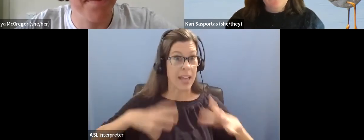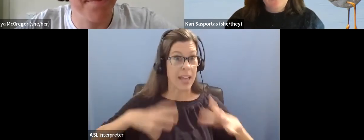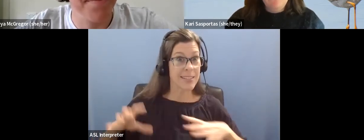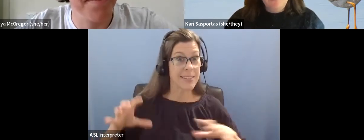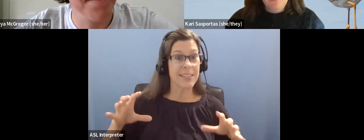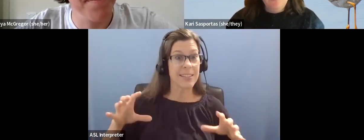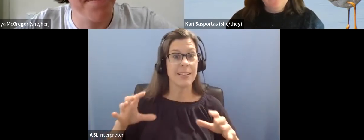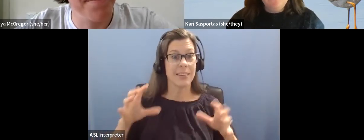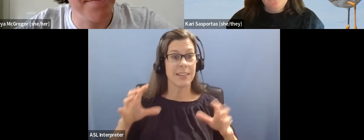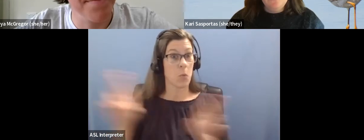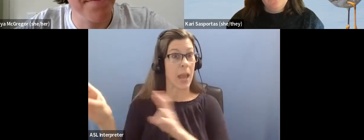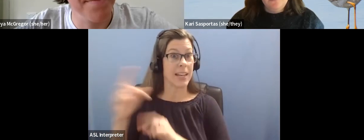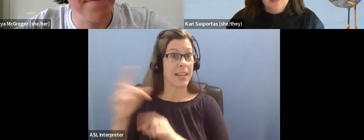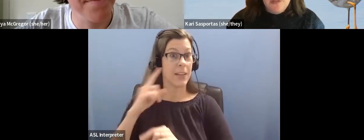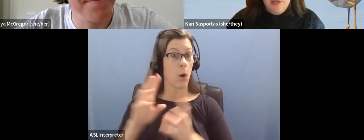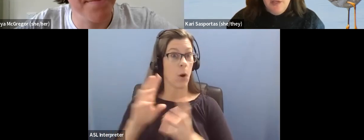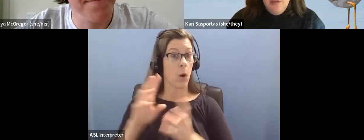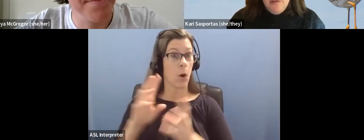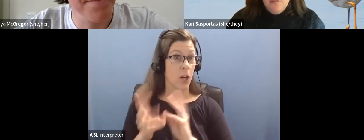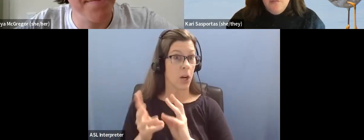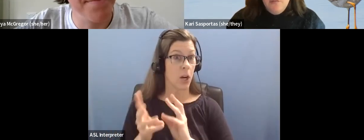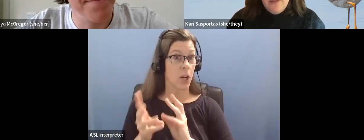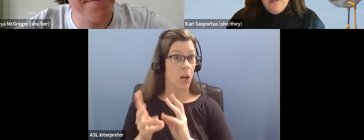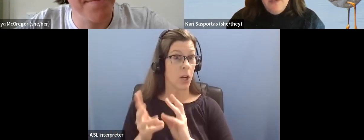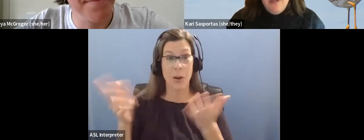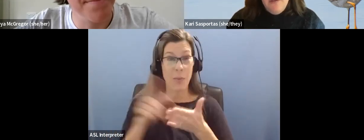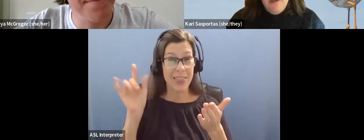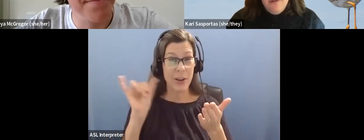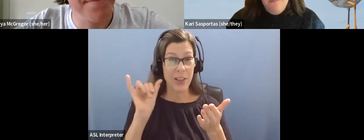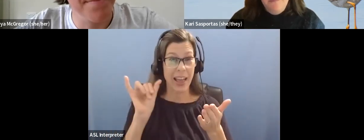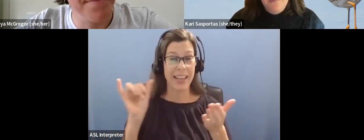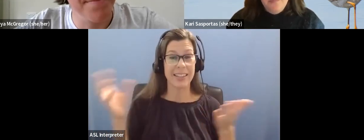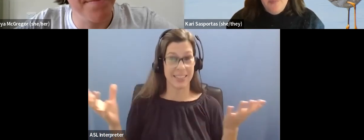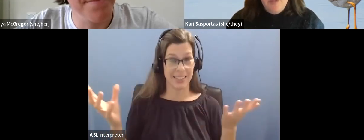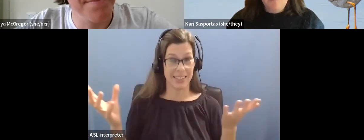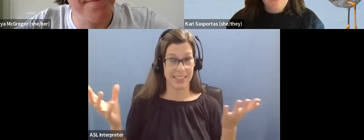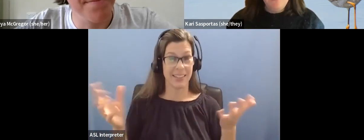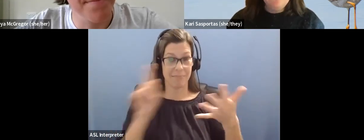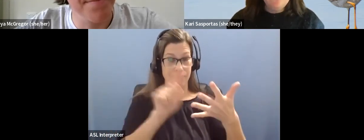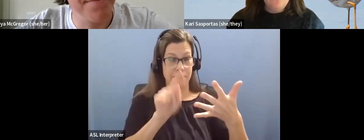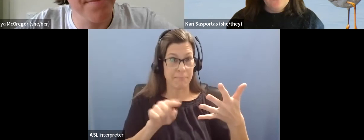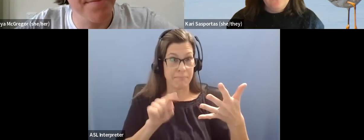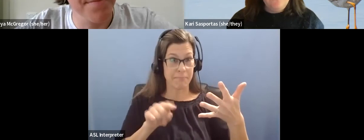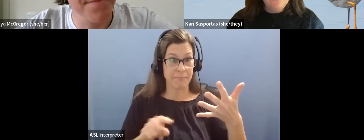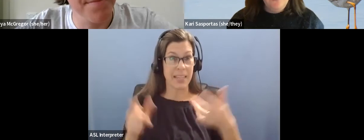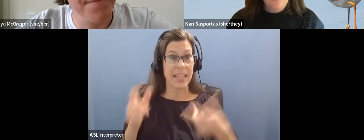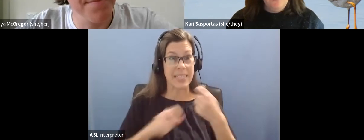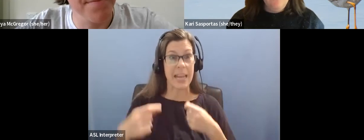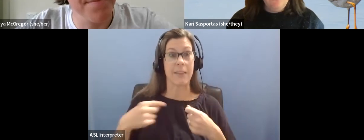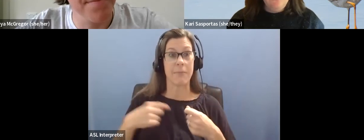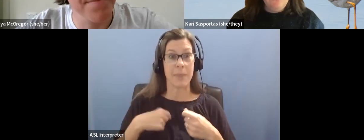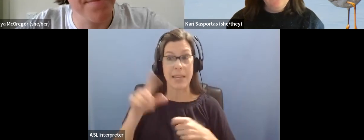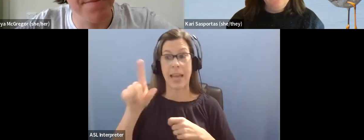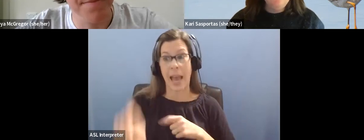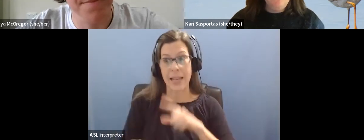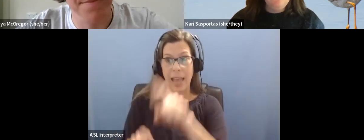you know, how to prepare for the elements essentially. So these, rather than, um, be asked questions, um,